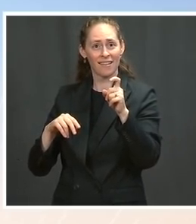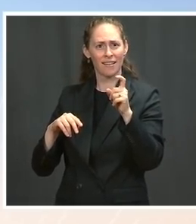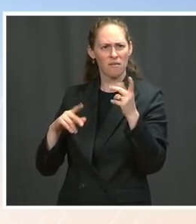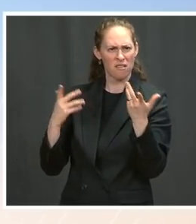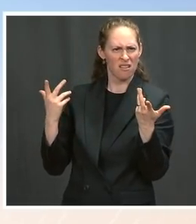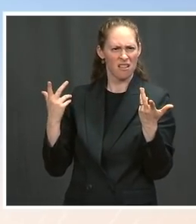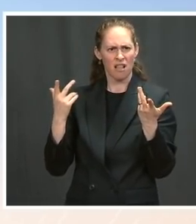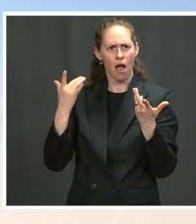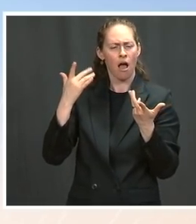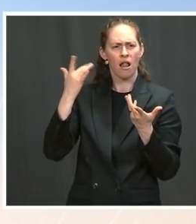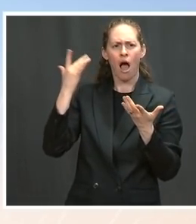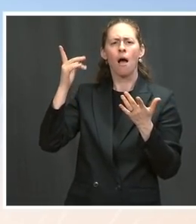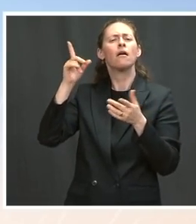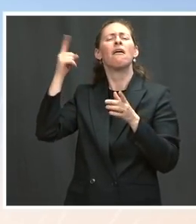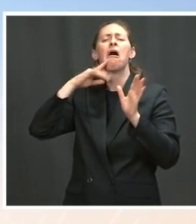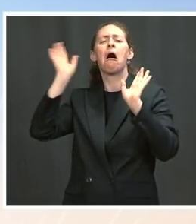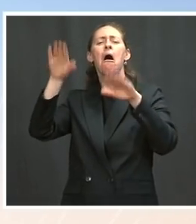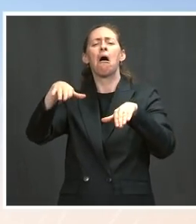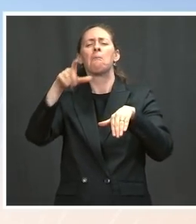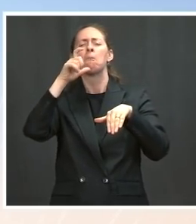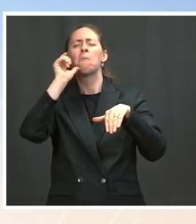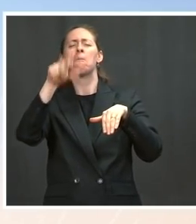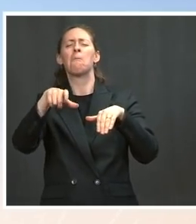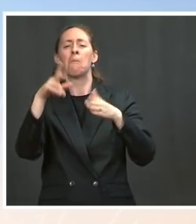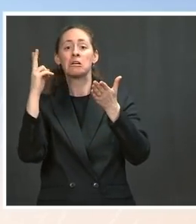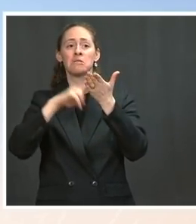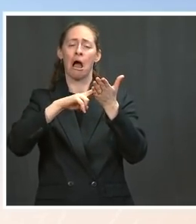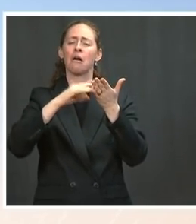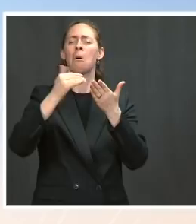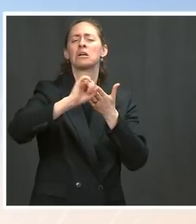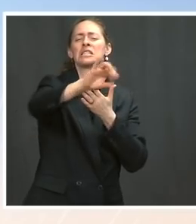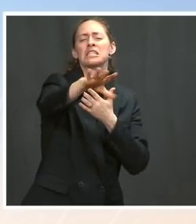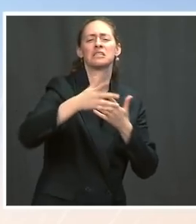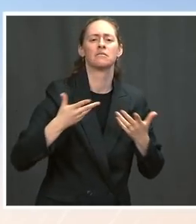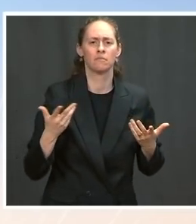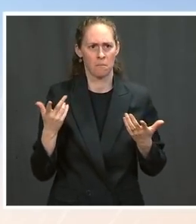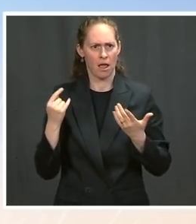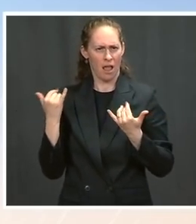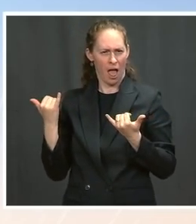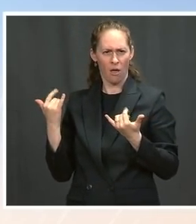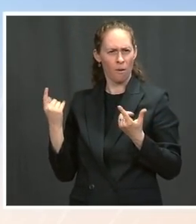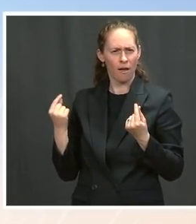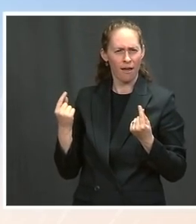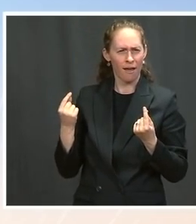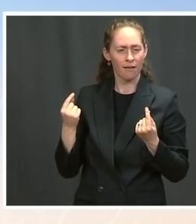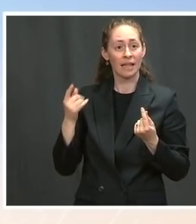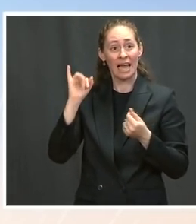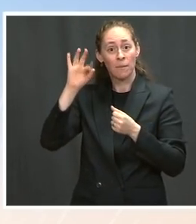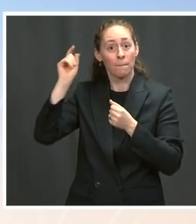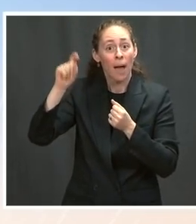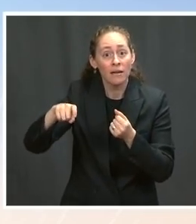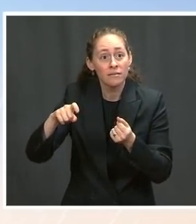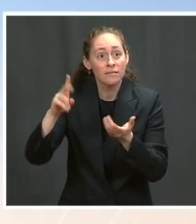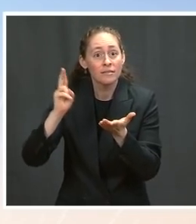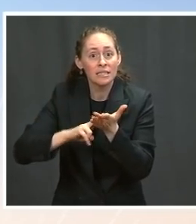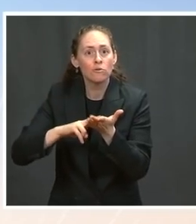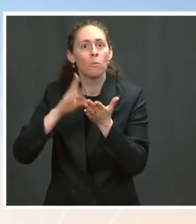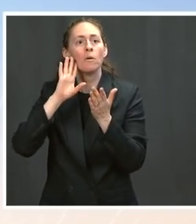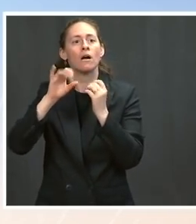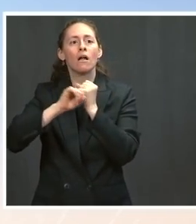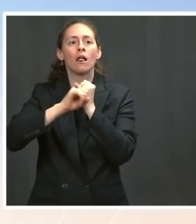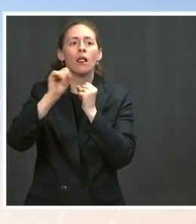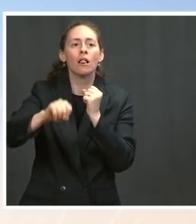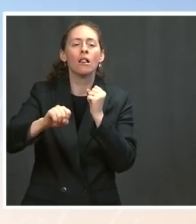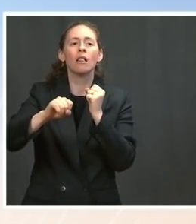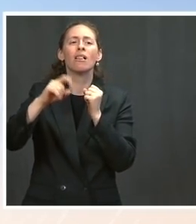several weeks ago, was that it could potentially delay the direct payments going out if they needed to be signed by the President.